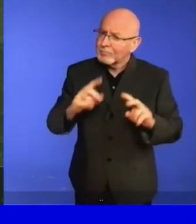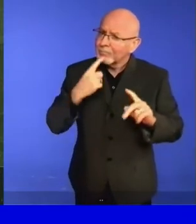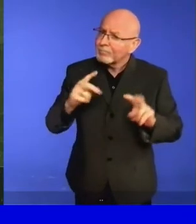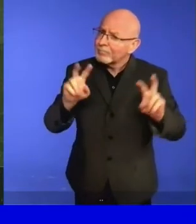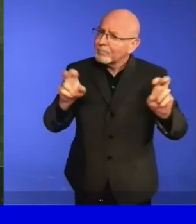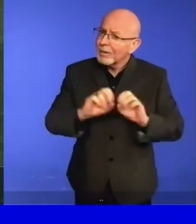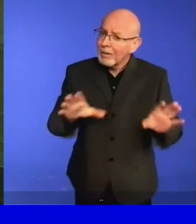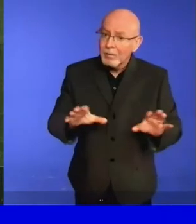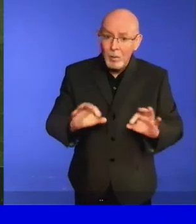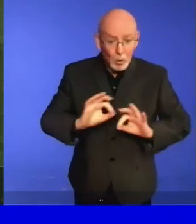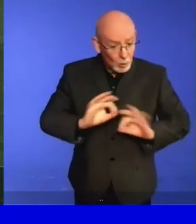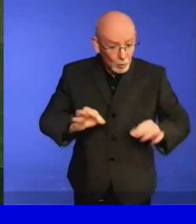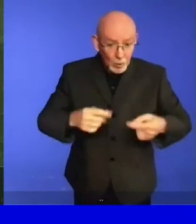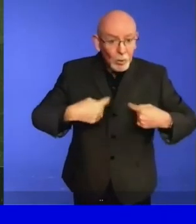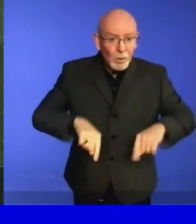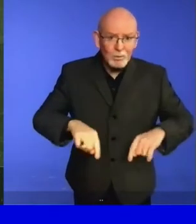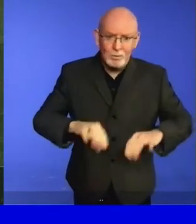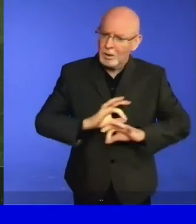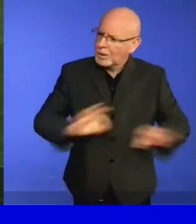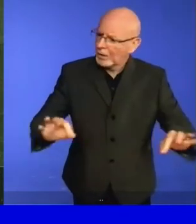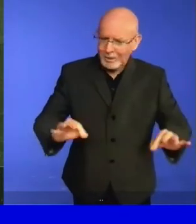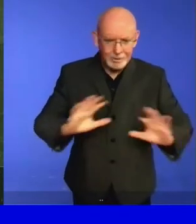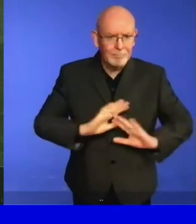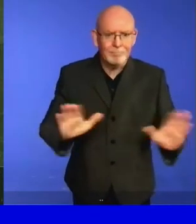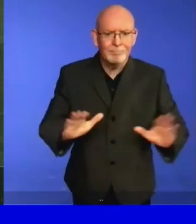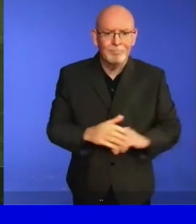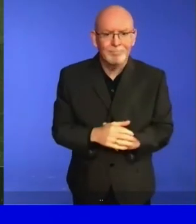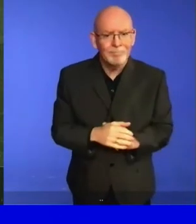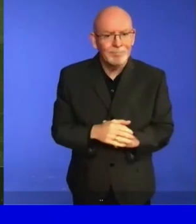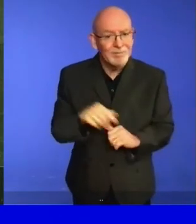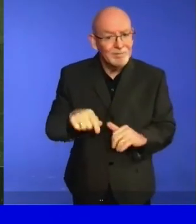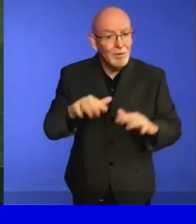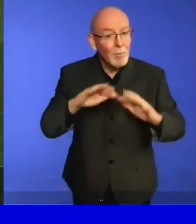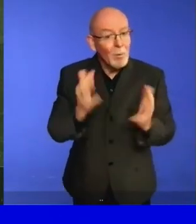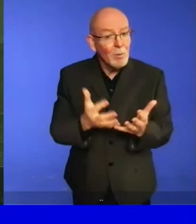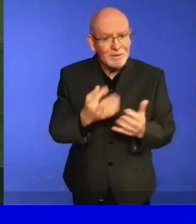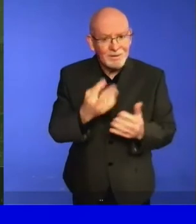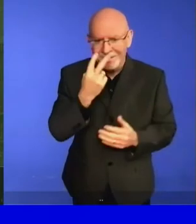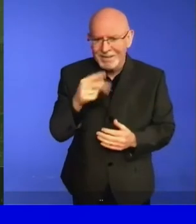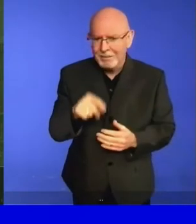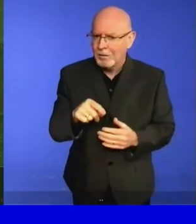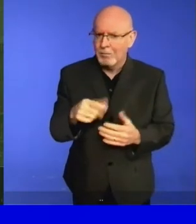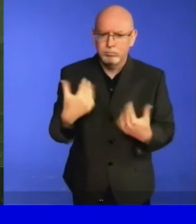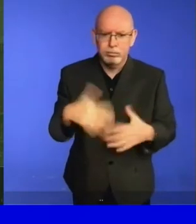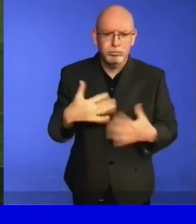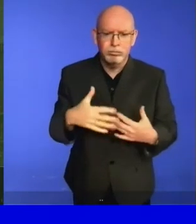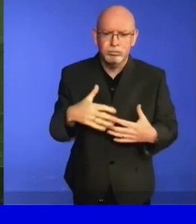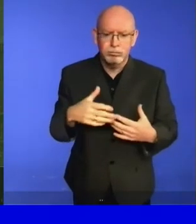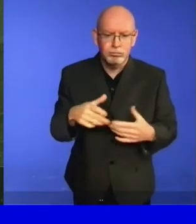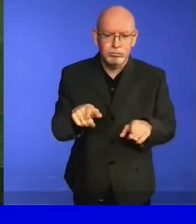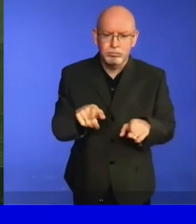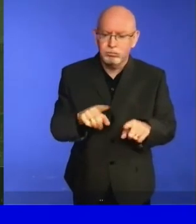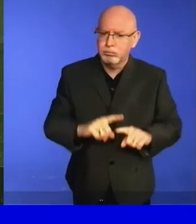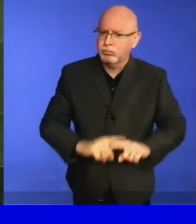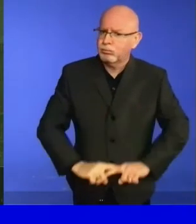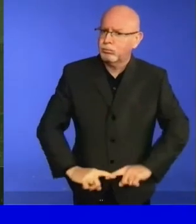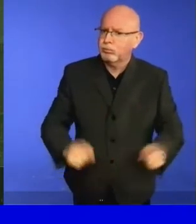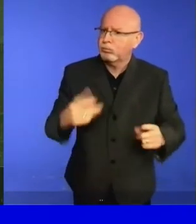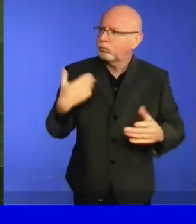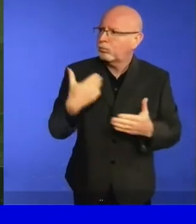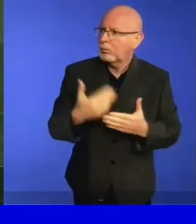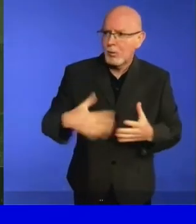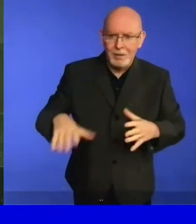time, efforts to ensure the full participation of persons with disabilities in recovery planning must be made.